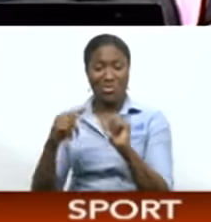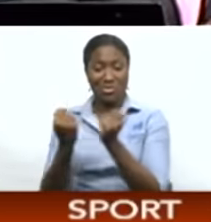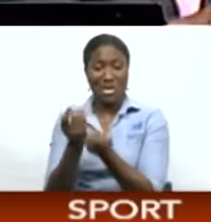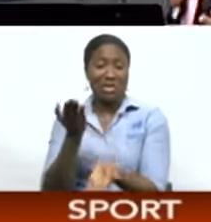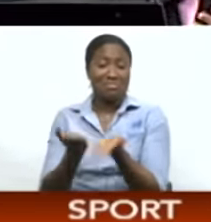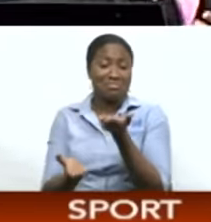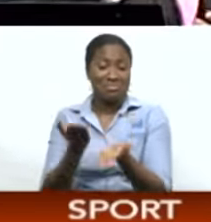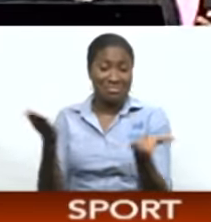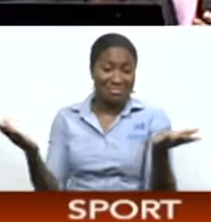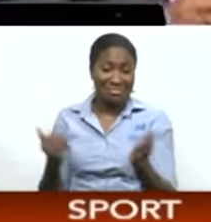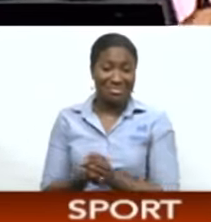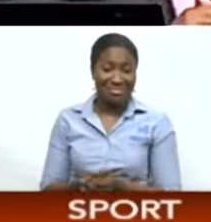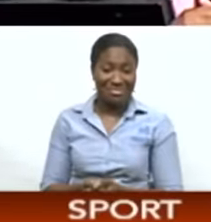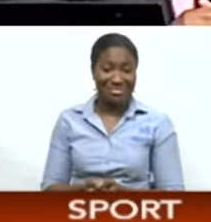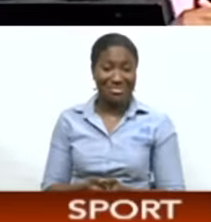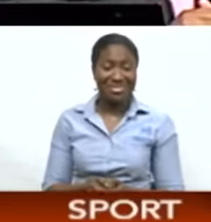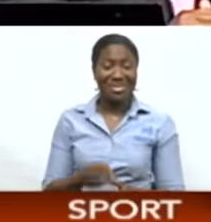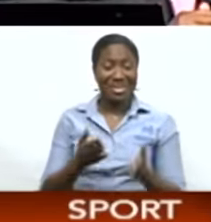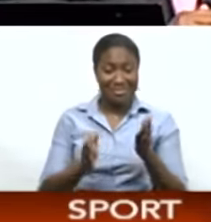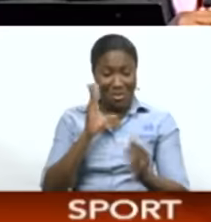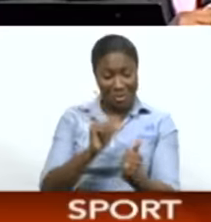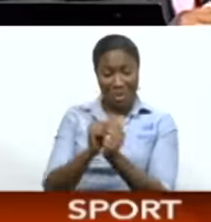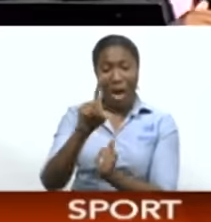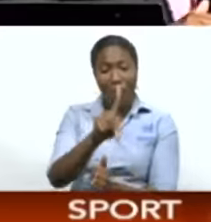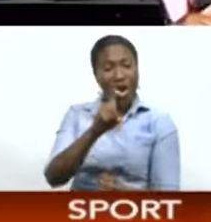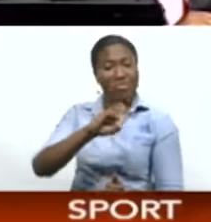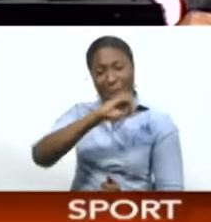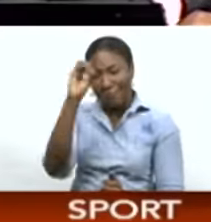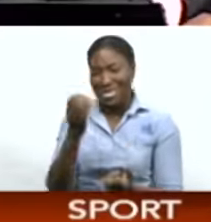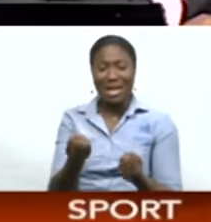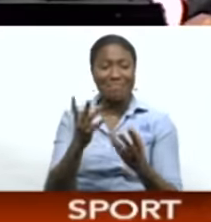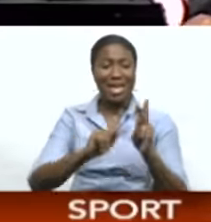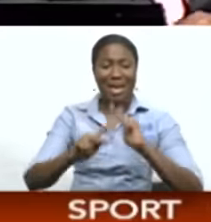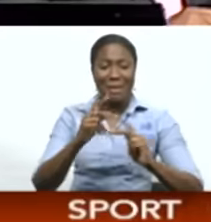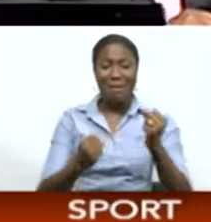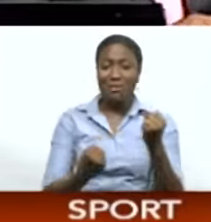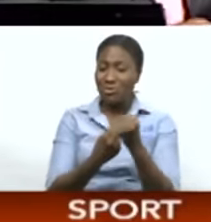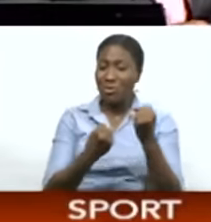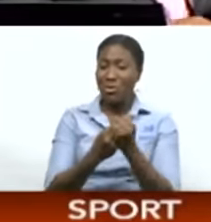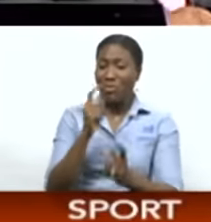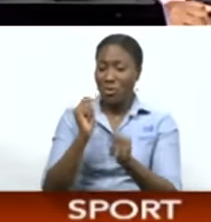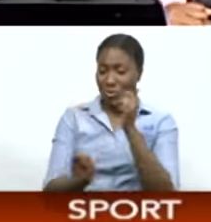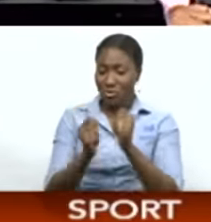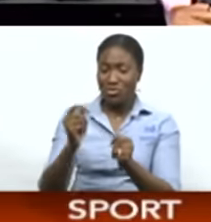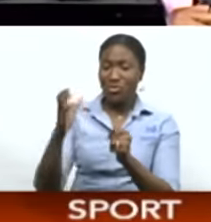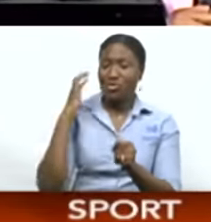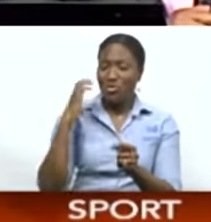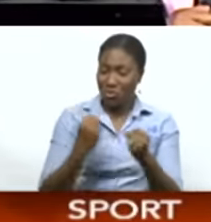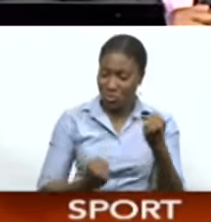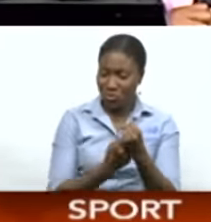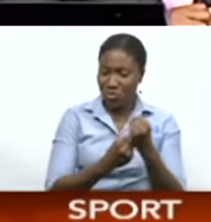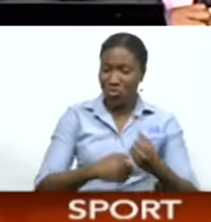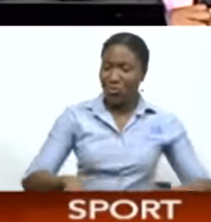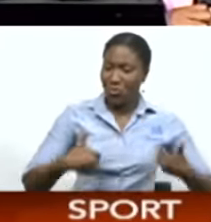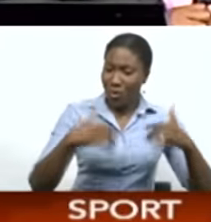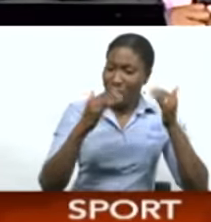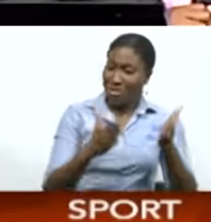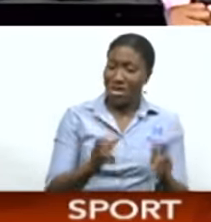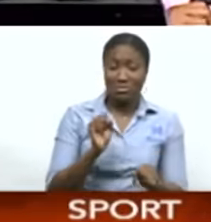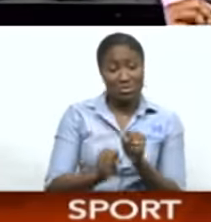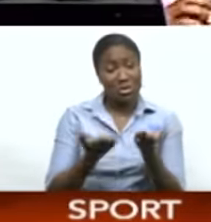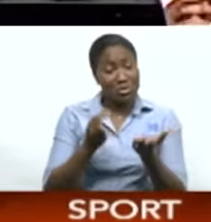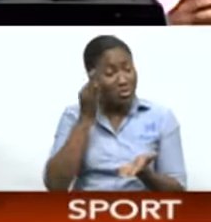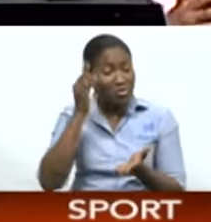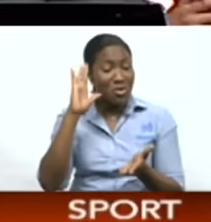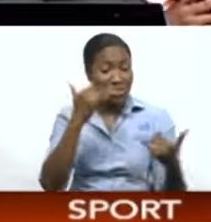say, know, a lot of person. And endorsing Eve's use of young football players. who knows? Yeah.